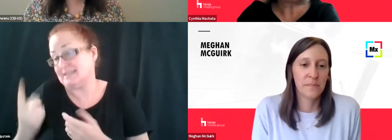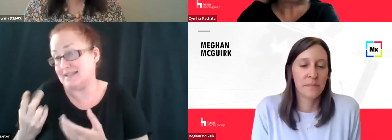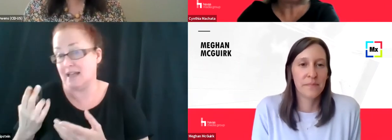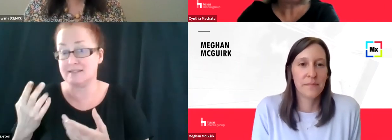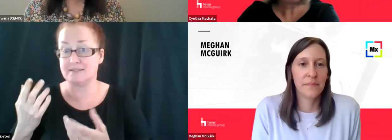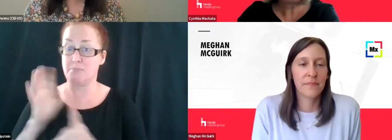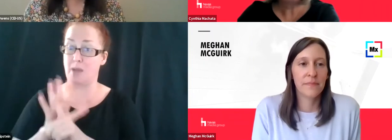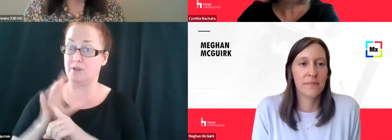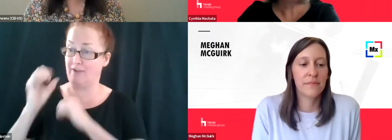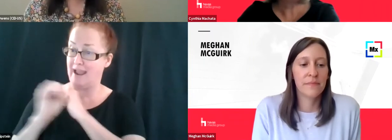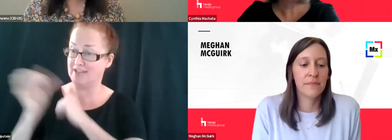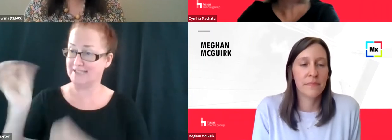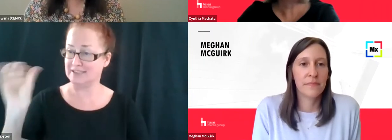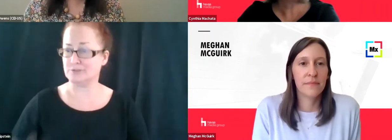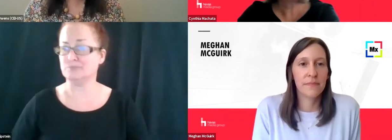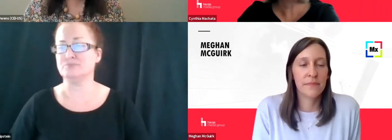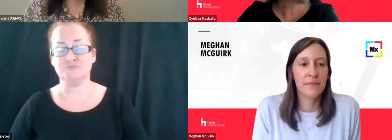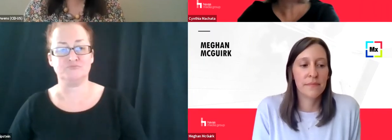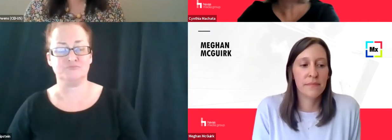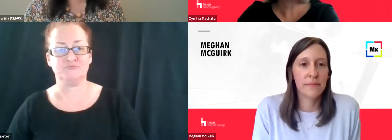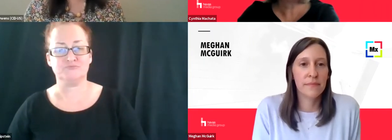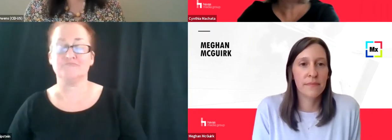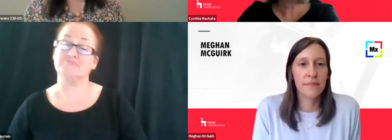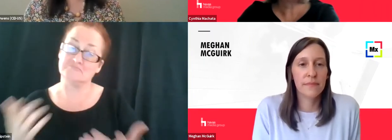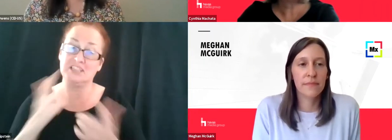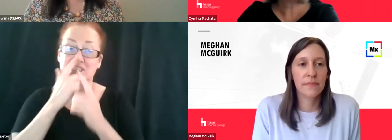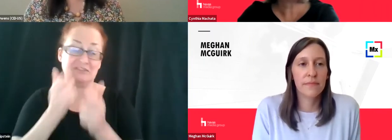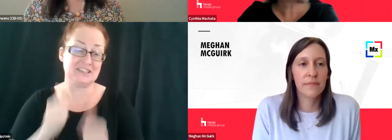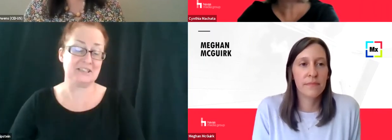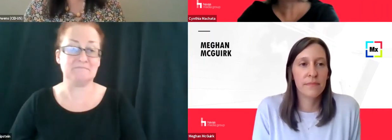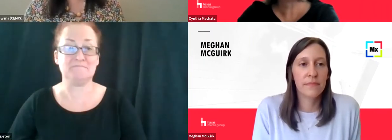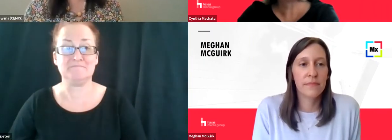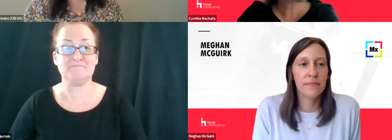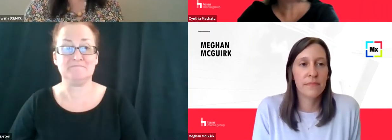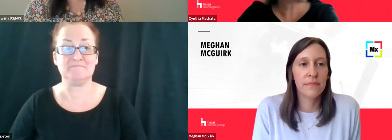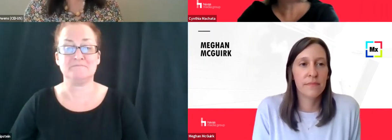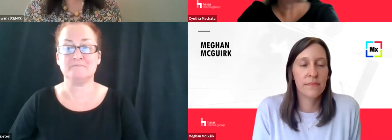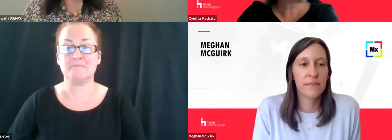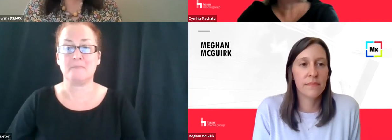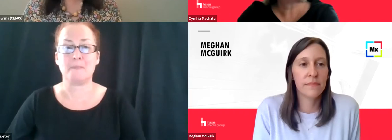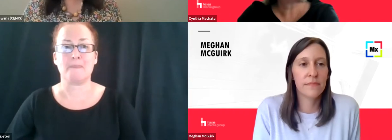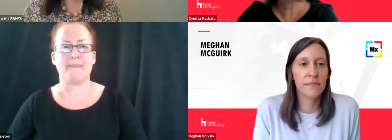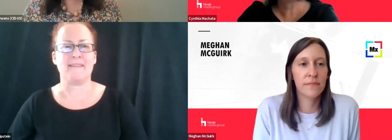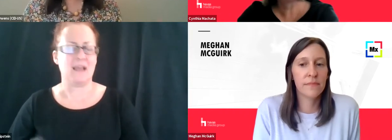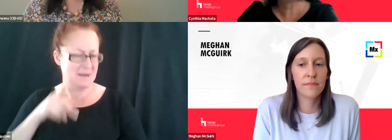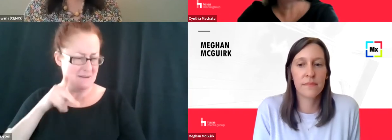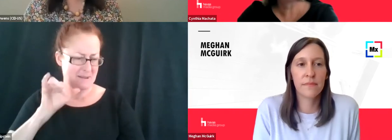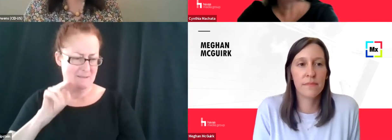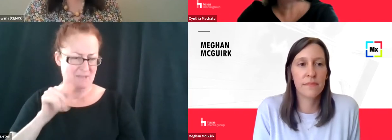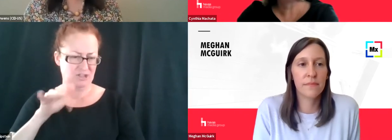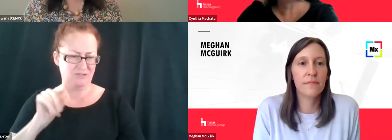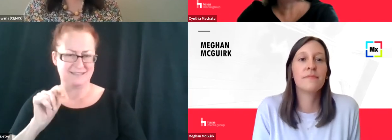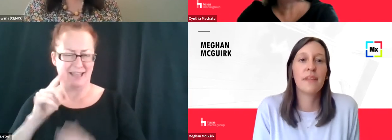um, that's, that's actually great. That's very interesting because the beginnings of Pinterest were like people's